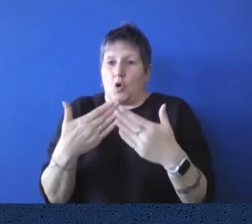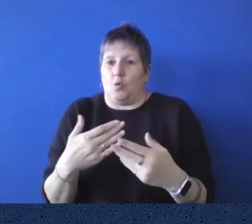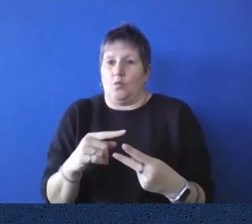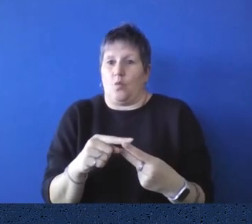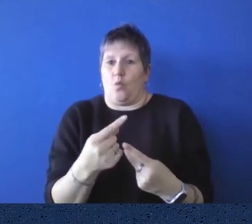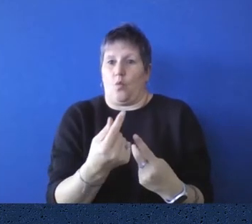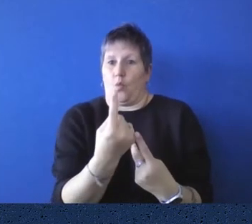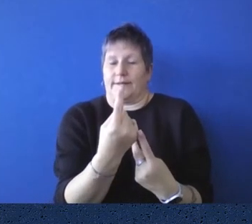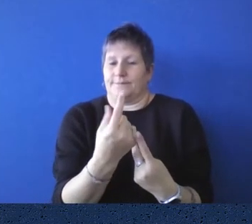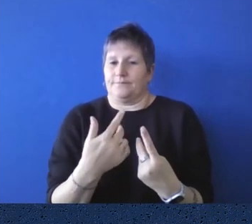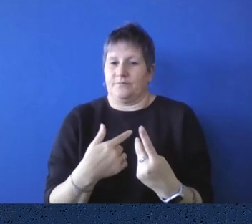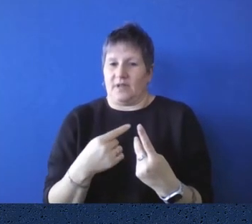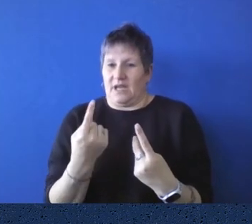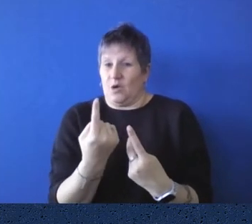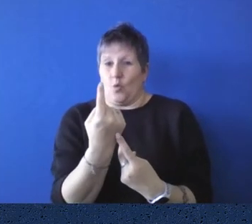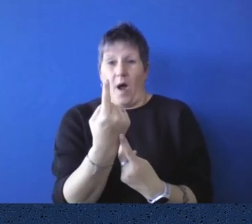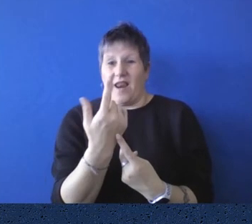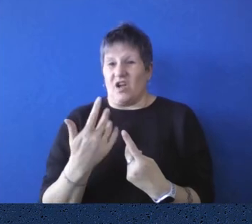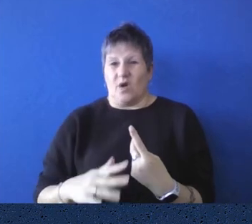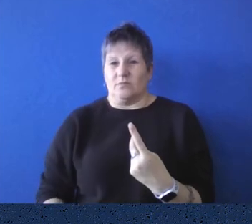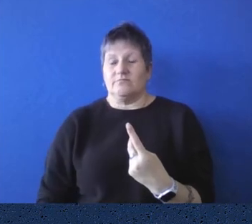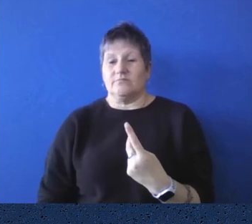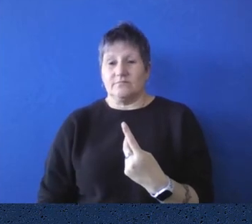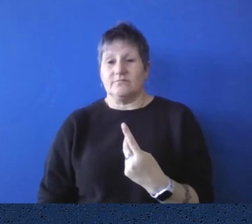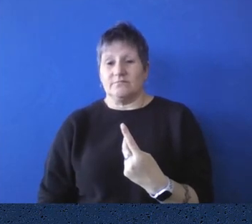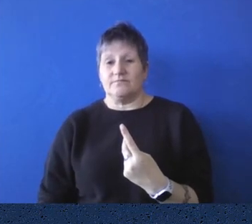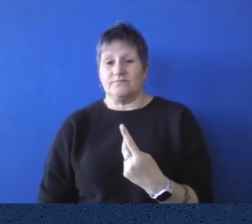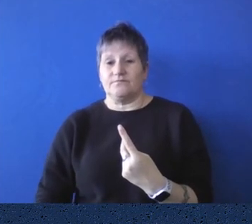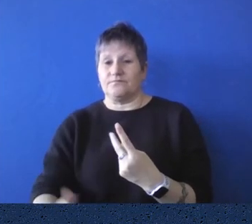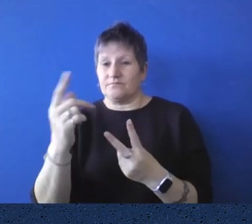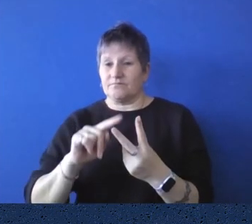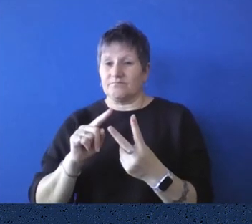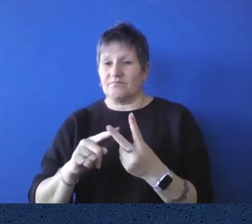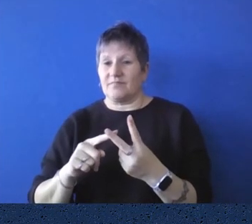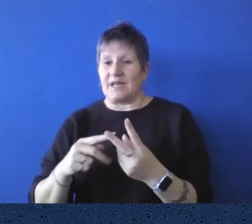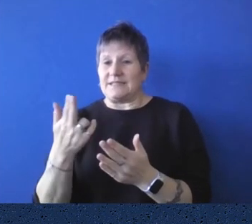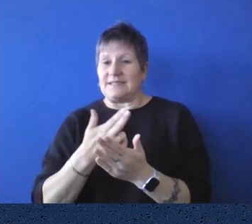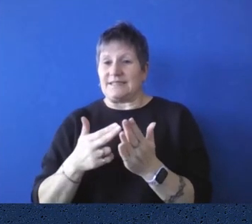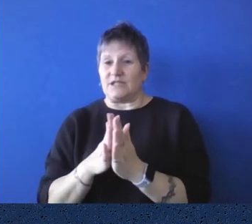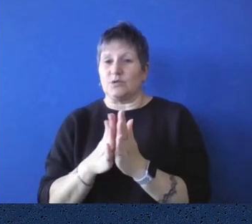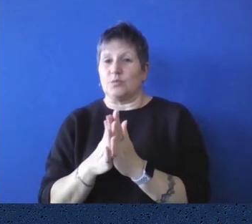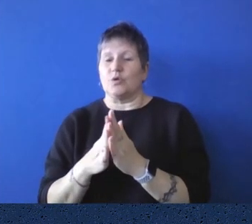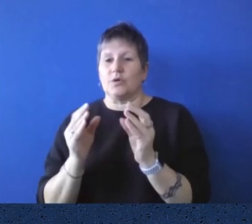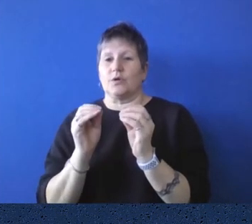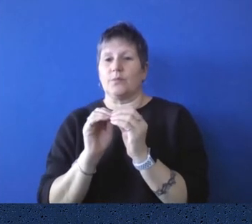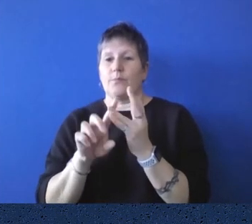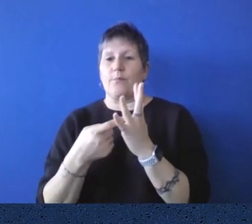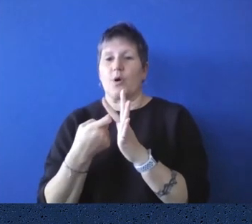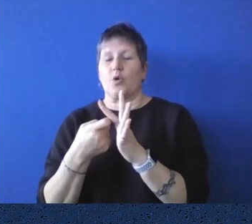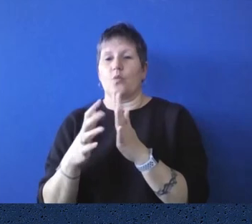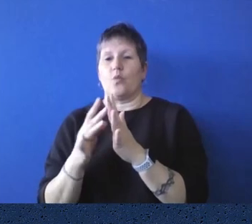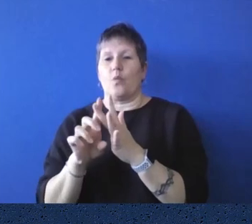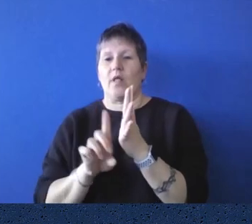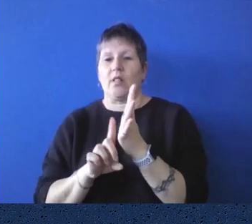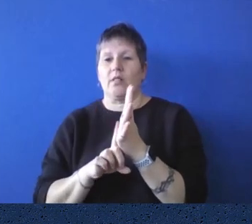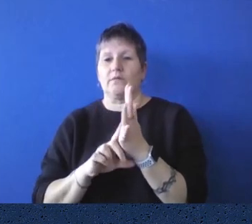but it's one of a kind here. And, um, there's the sketchbook of the Birkenwills expedition and that's just